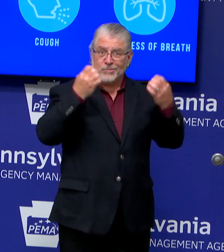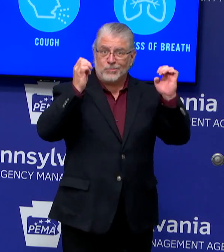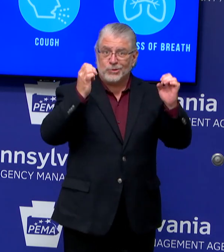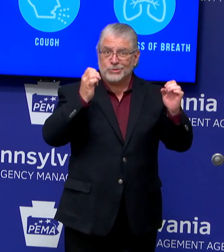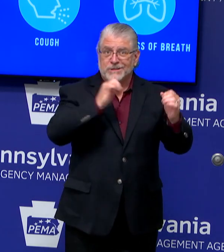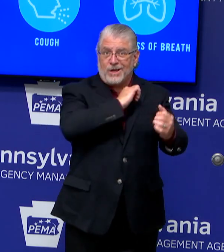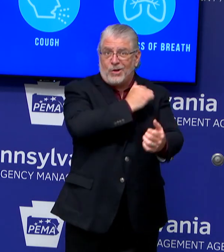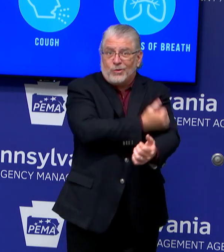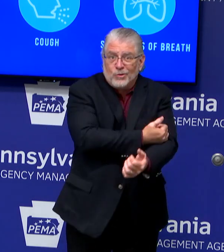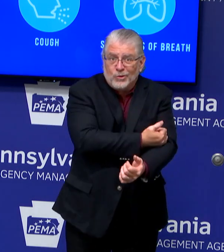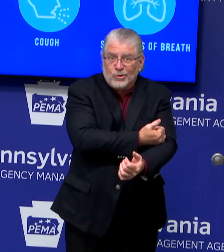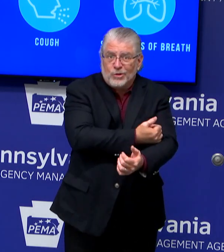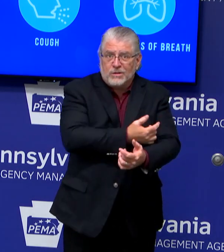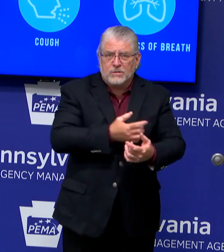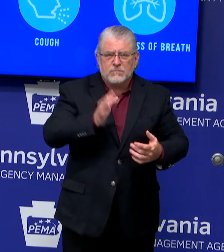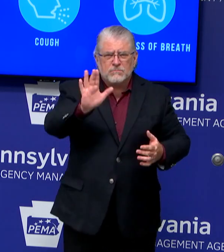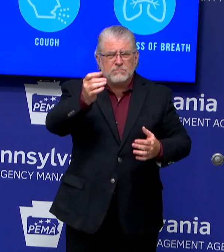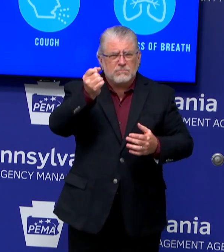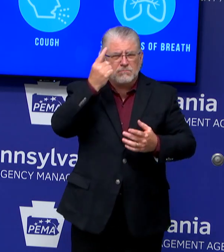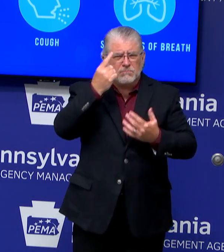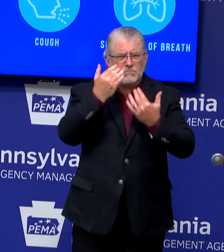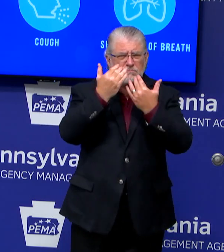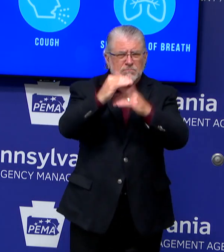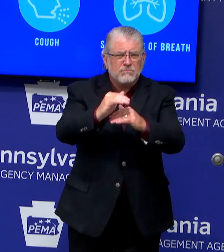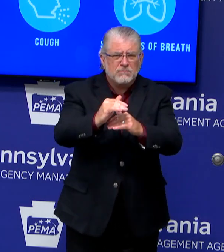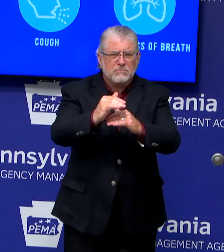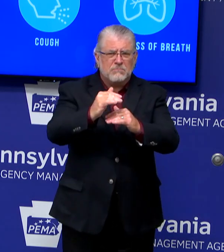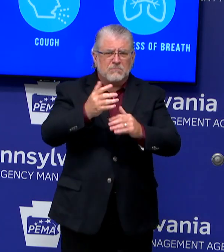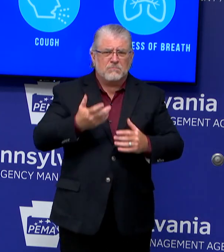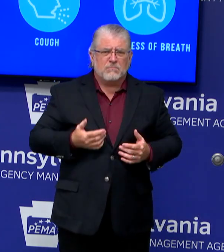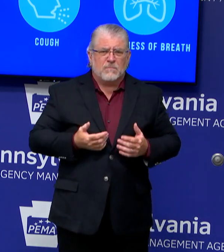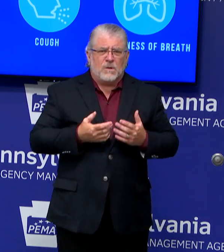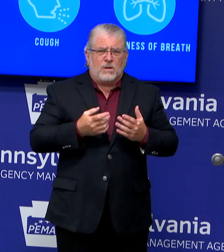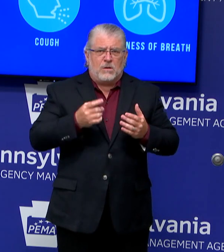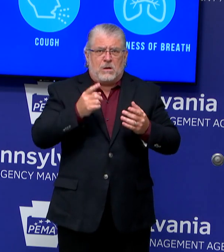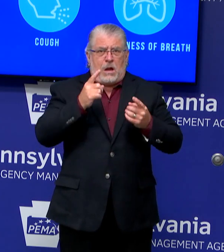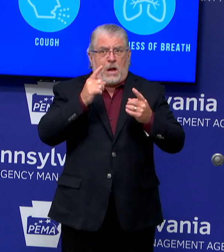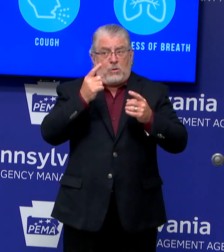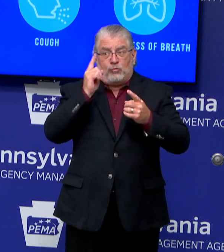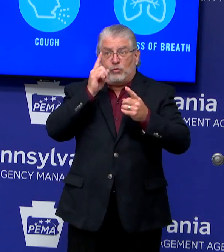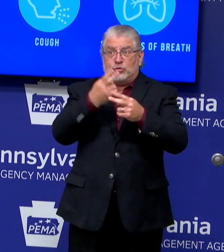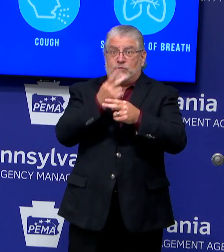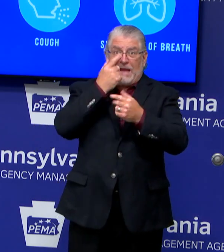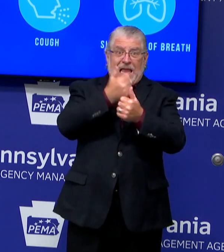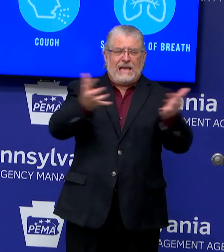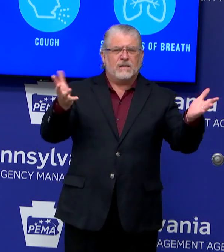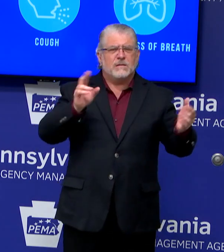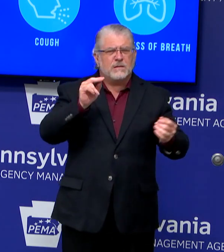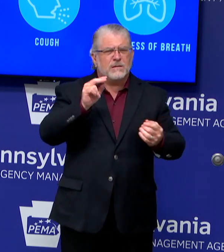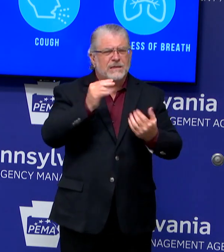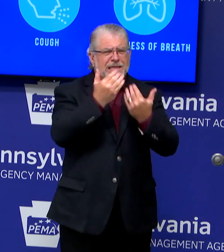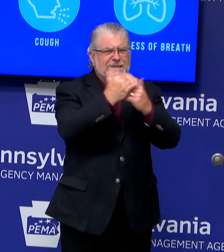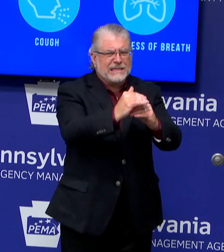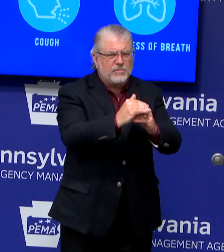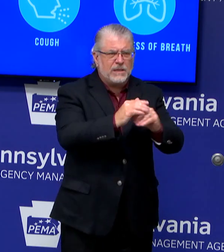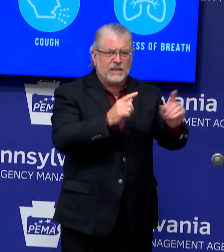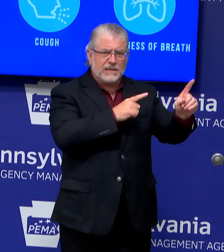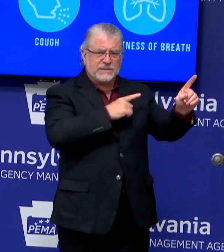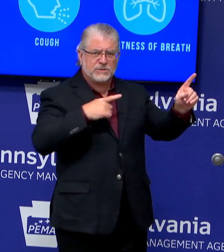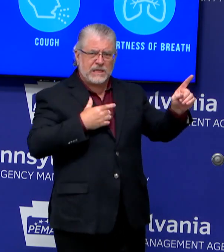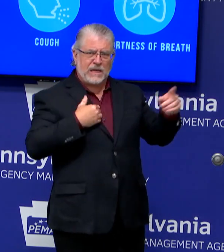They tightly constrain it, and the General Assembly or the legislatures have the ability to